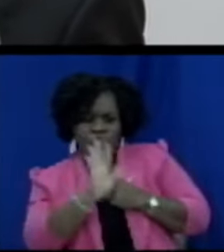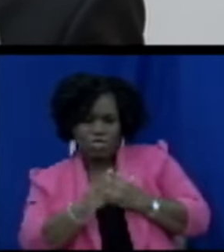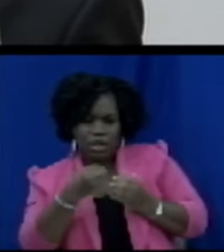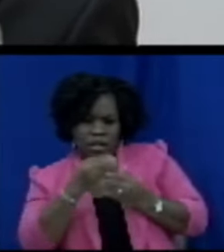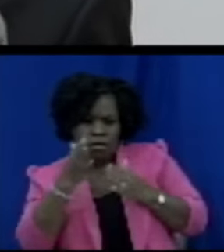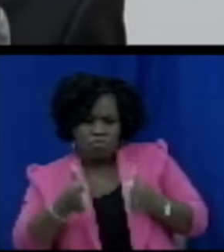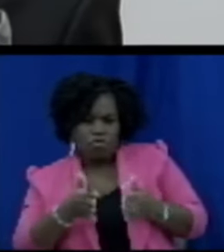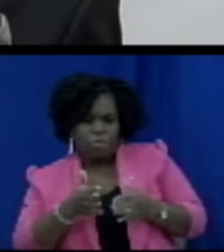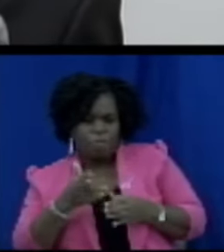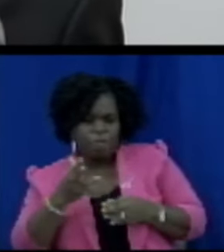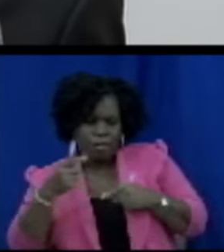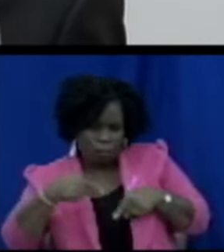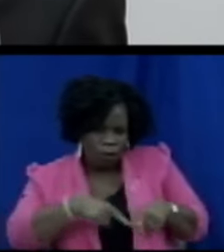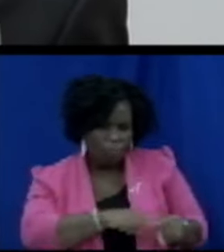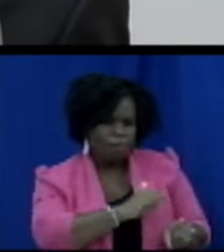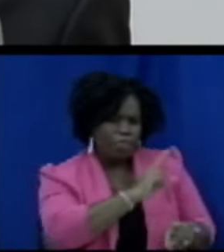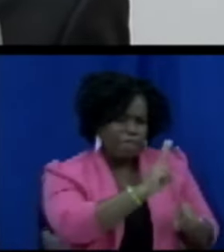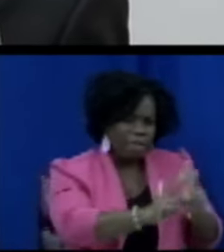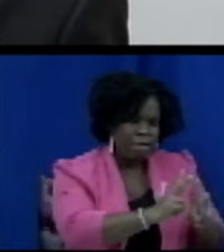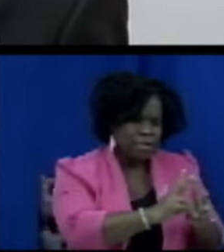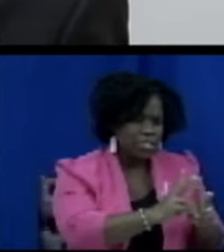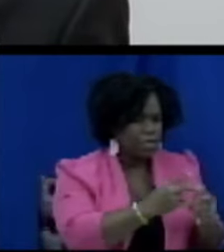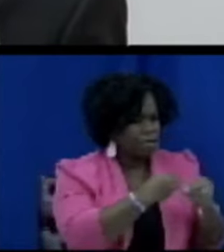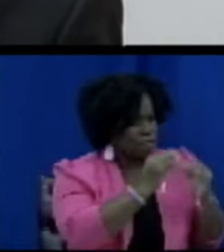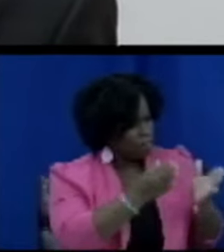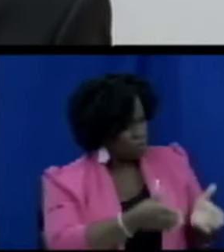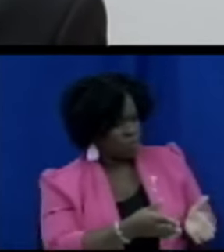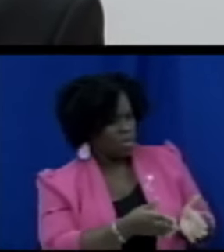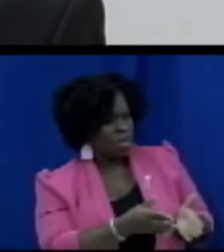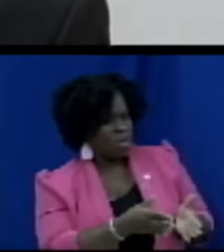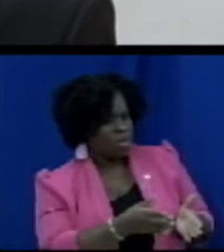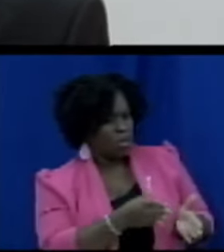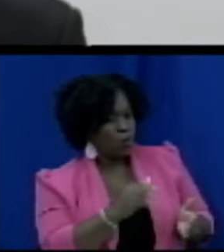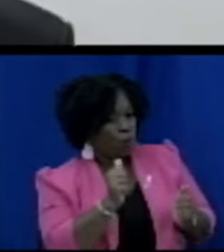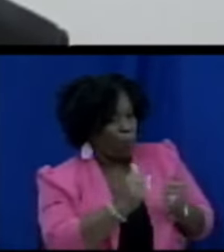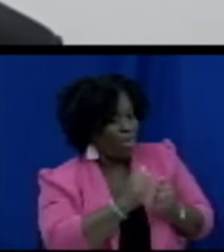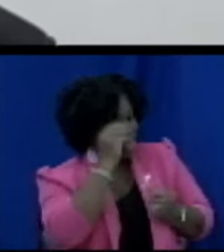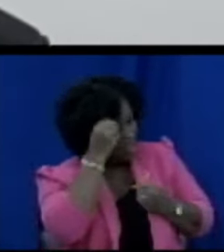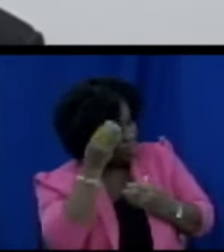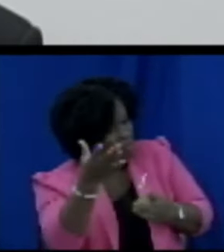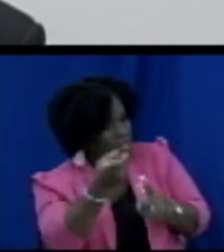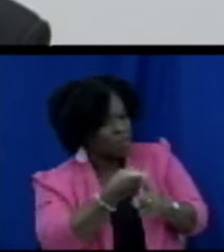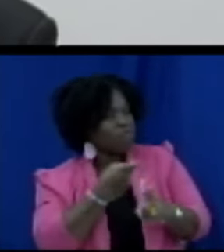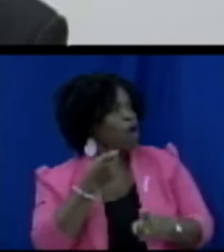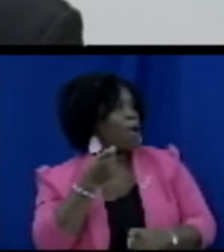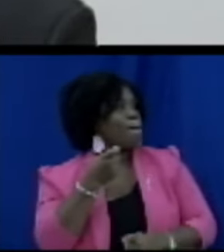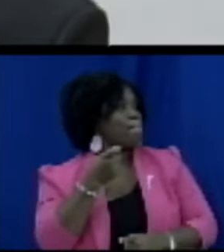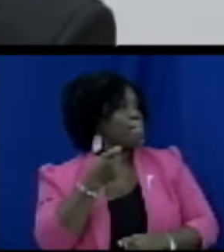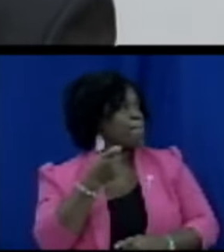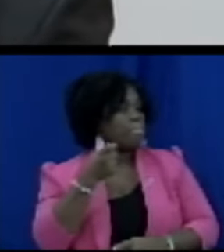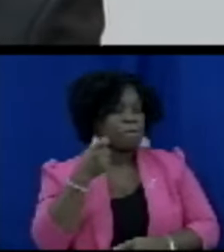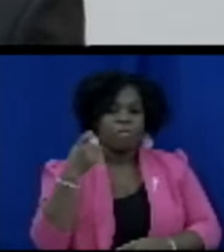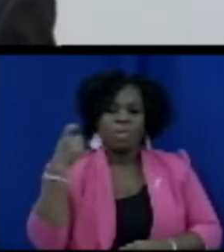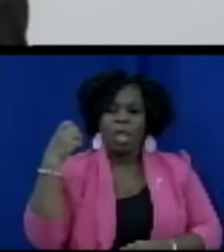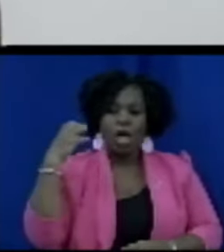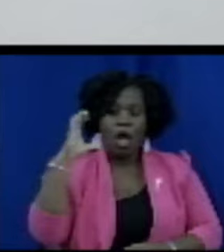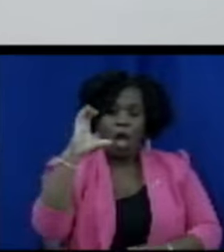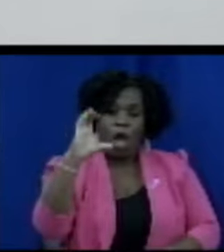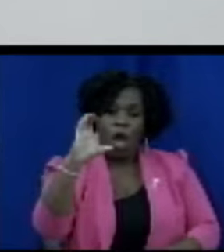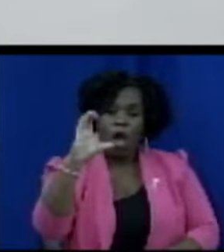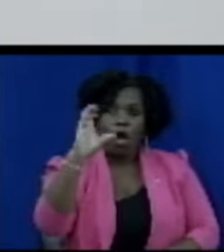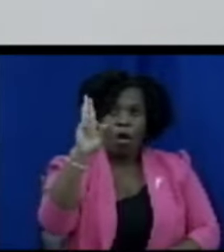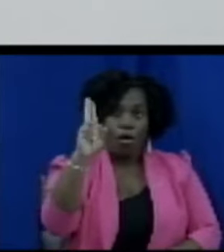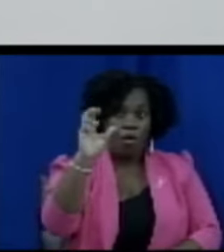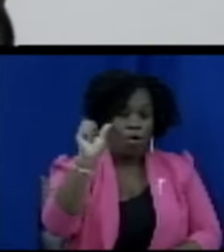been armed with information from customs or if he doesn't go to the